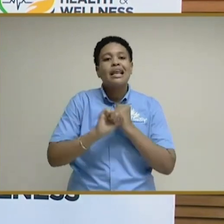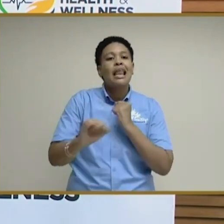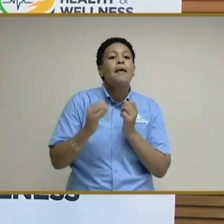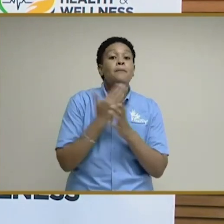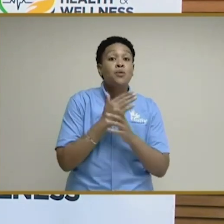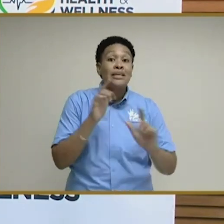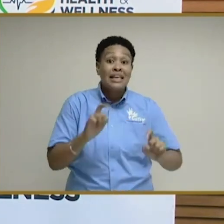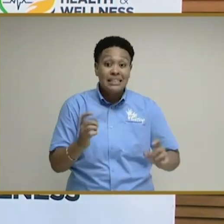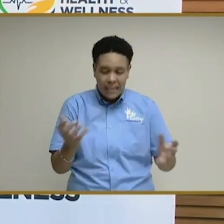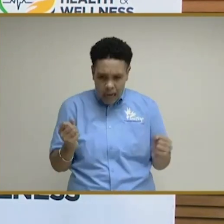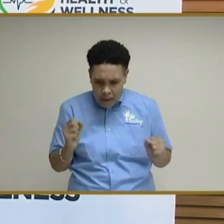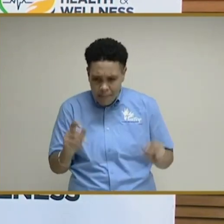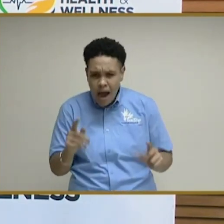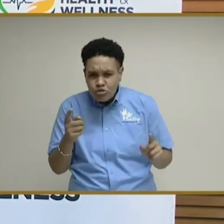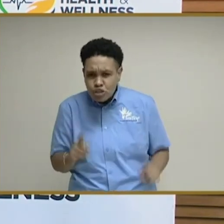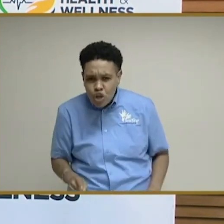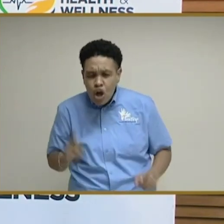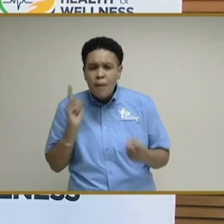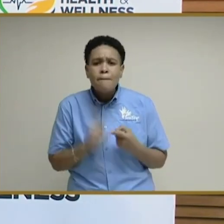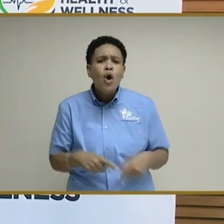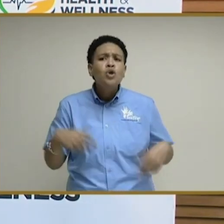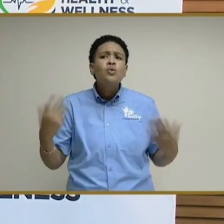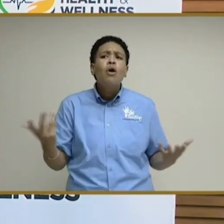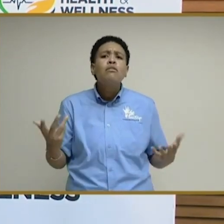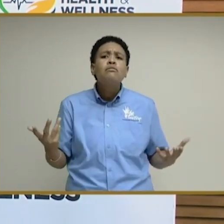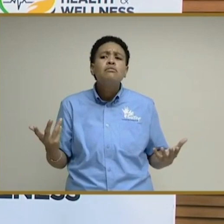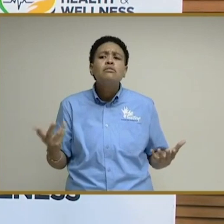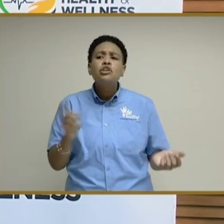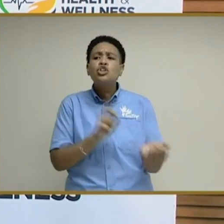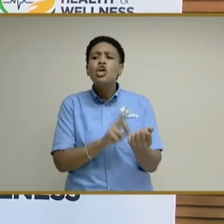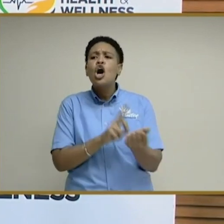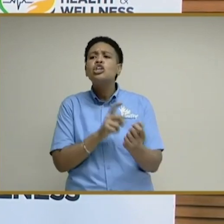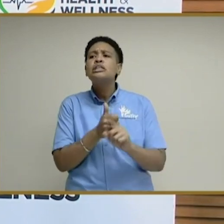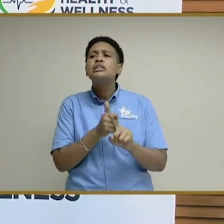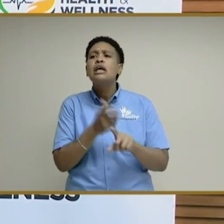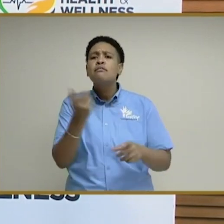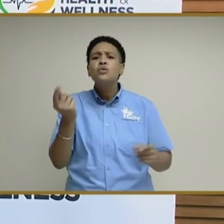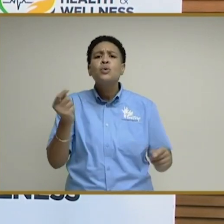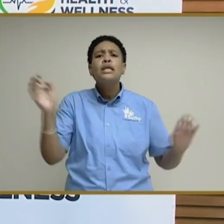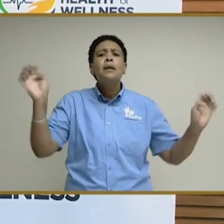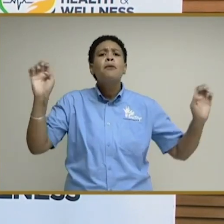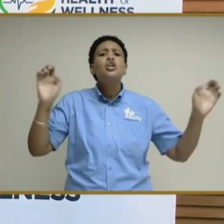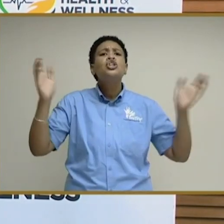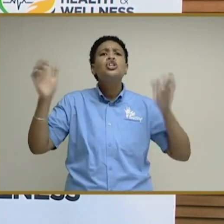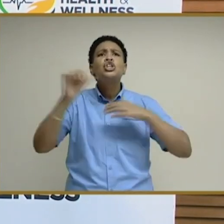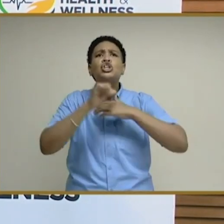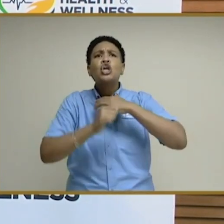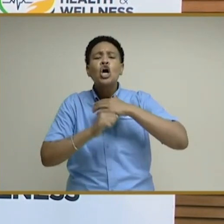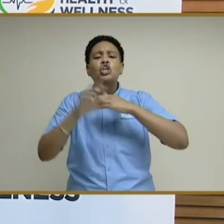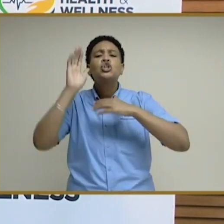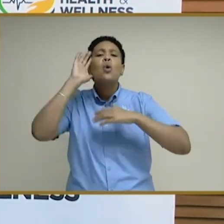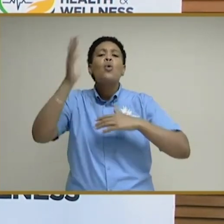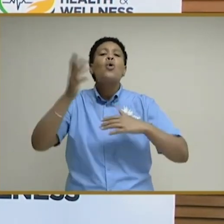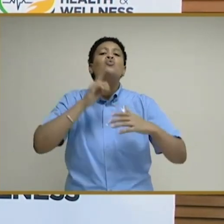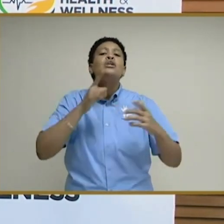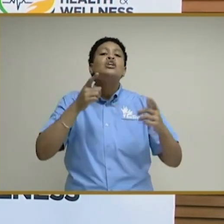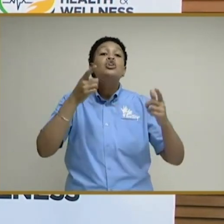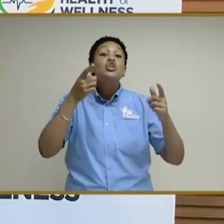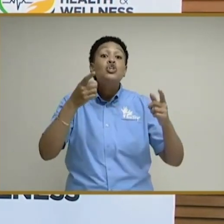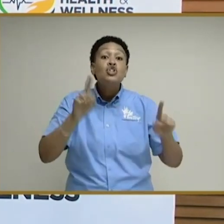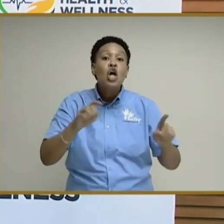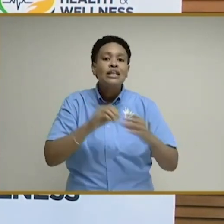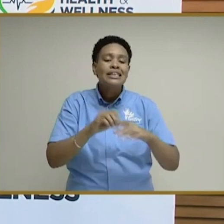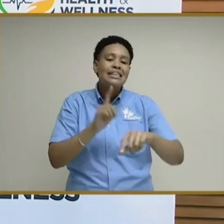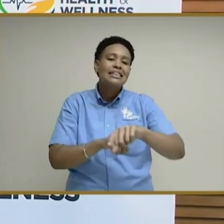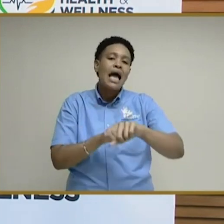testing, getting back the result, and the doctors treating or doing emergency surgery is going to result in